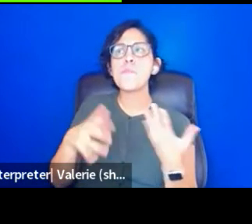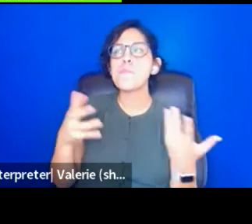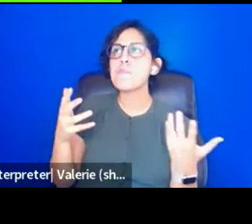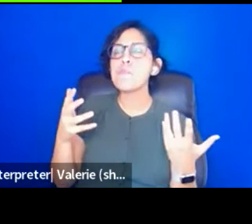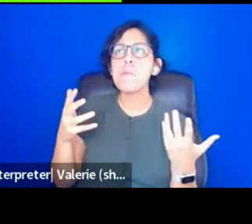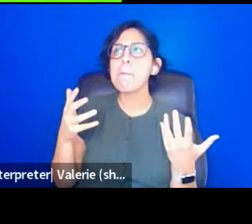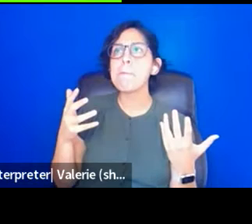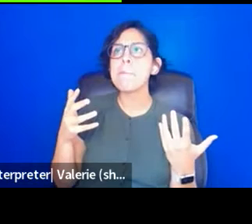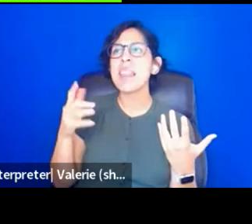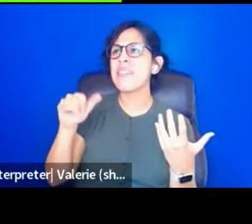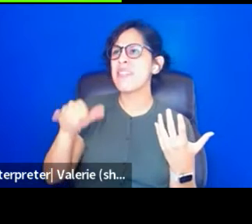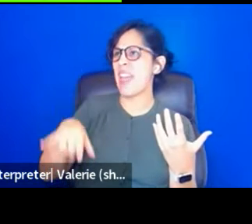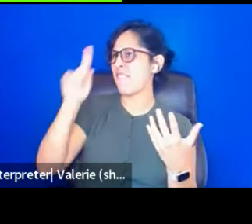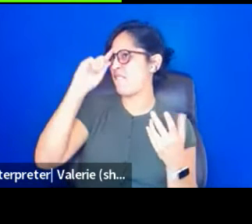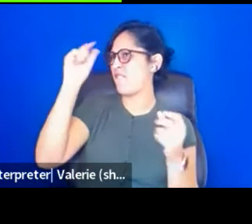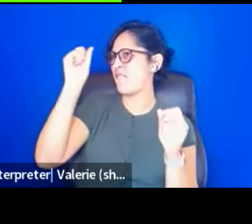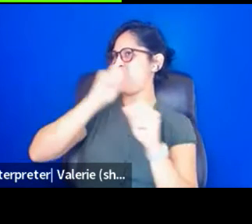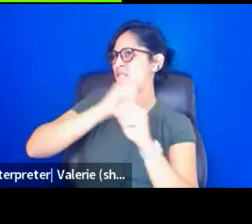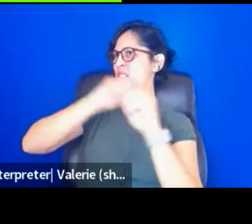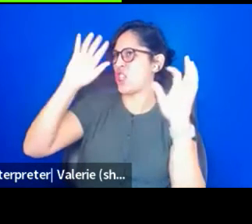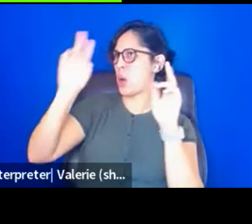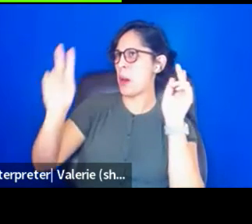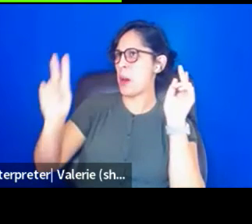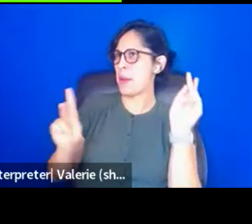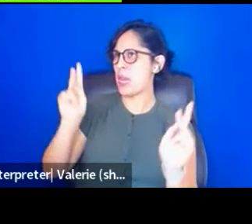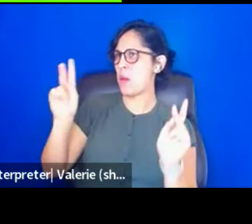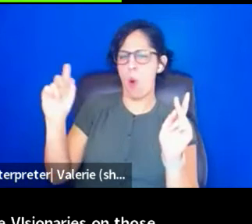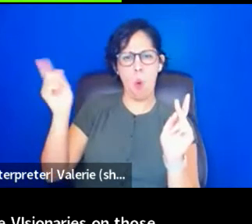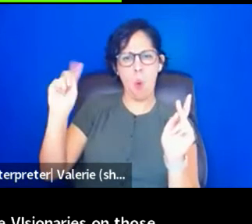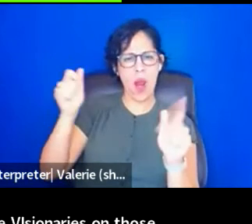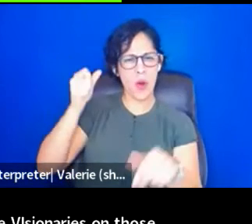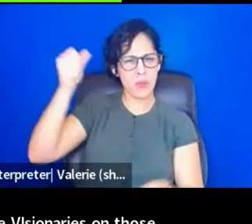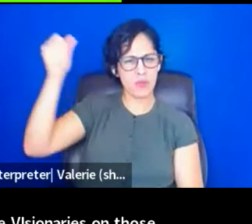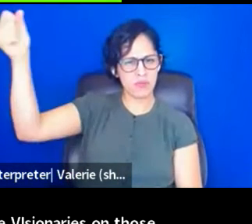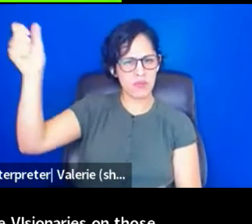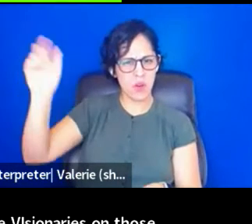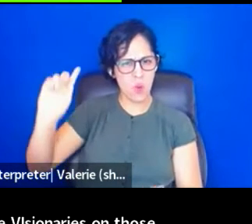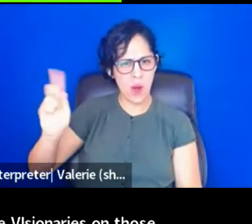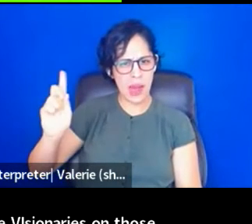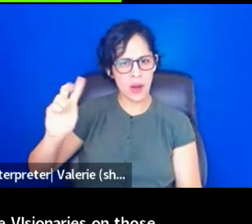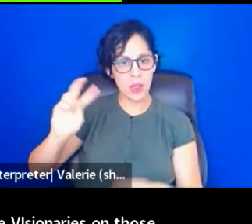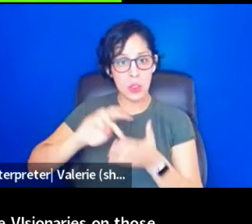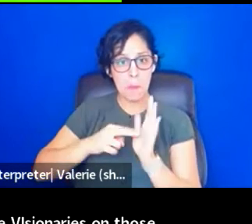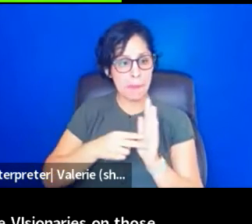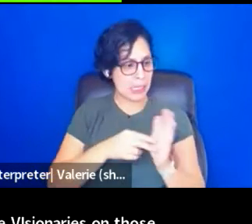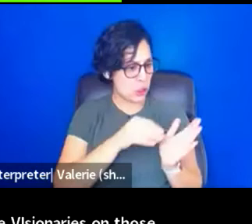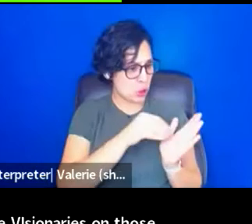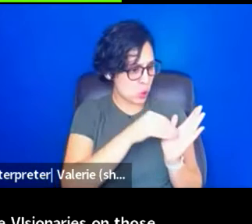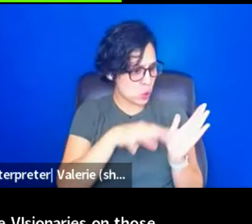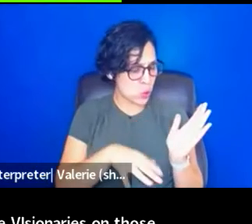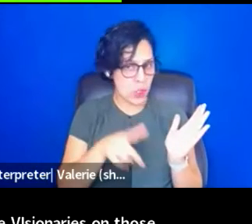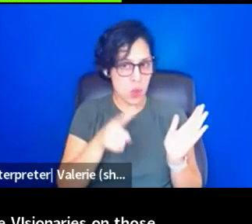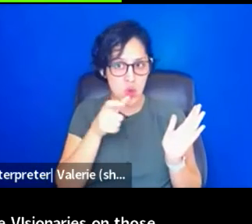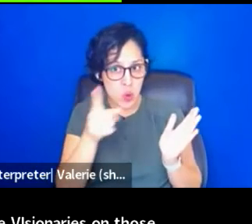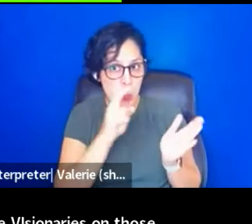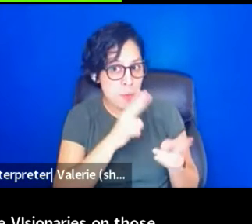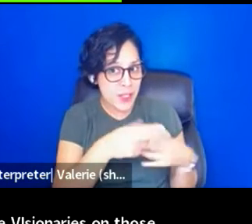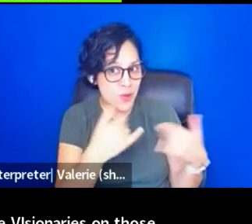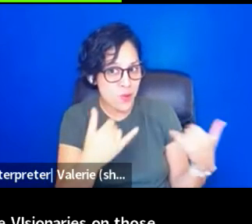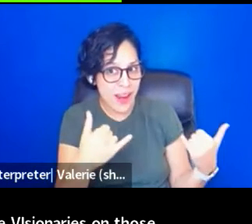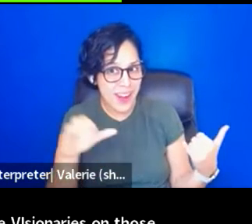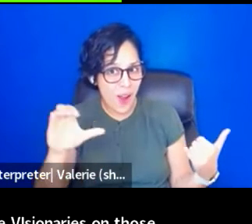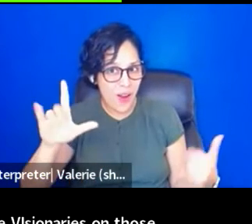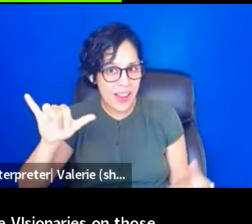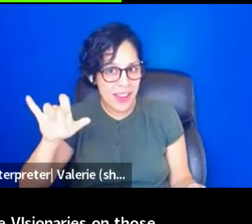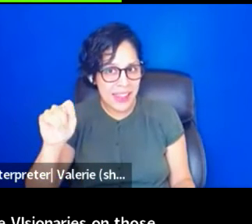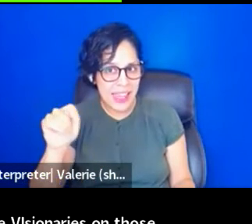the visionaries on those boards so that everyone from the student that you're talking about, Clint, who's wrestling with,